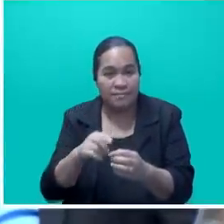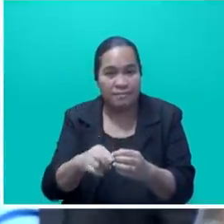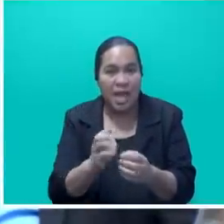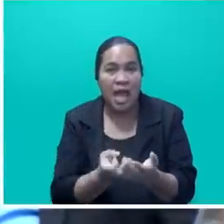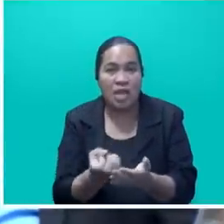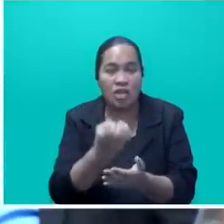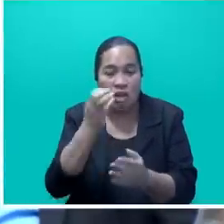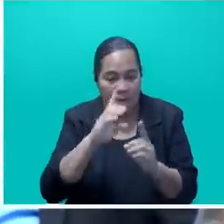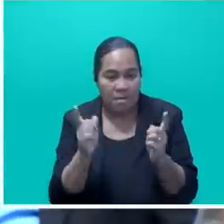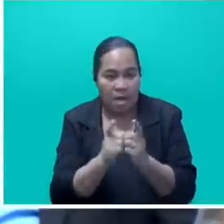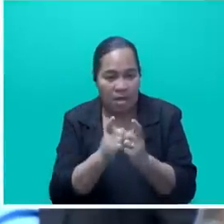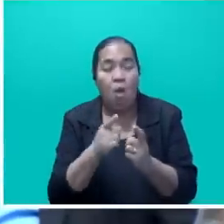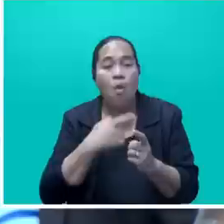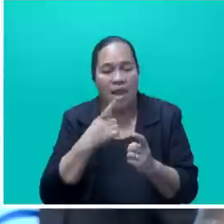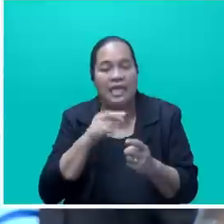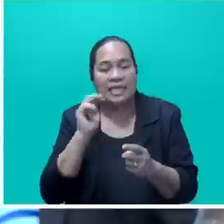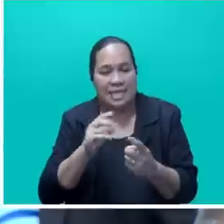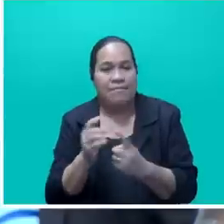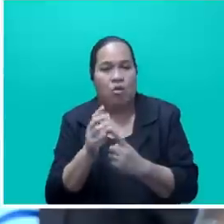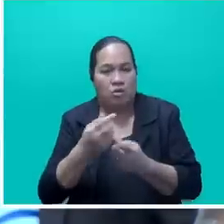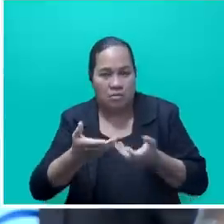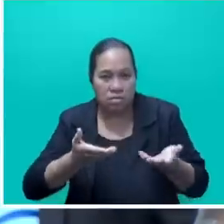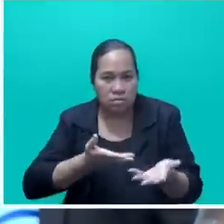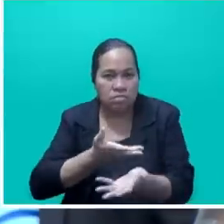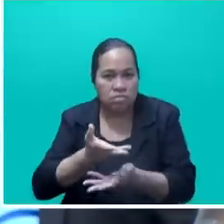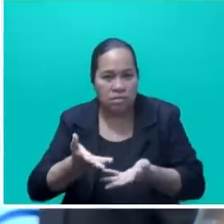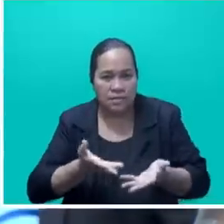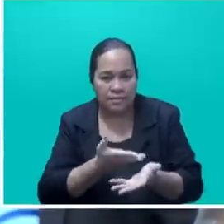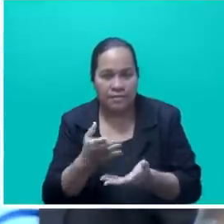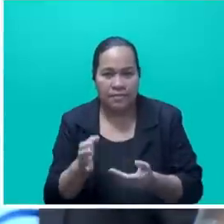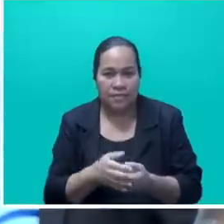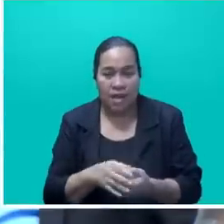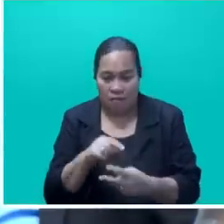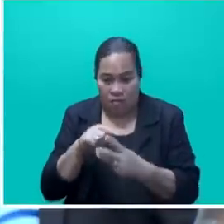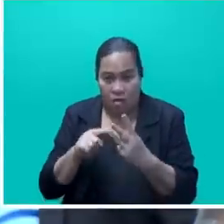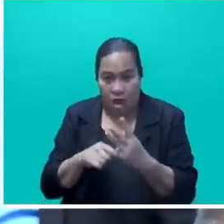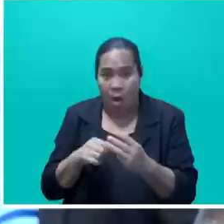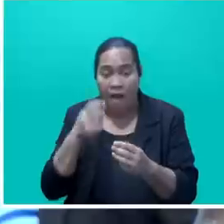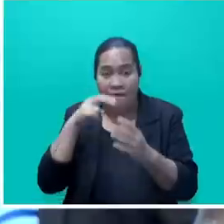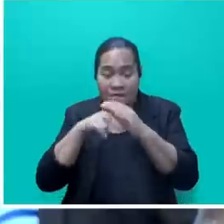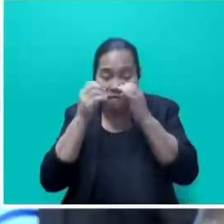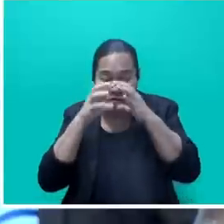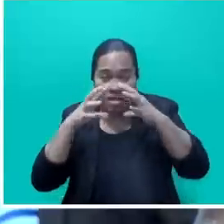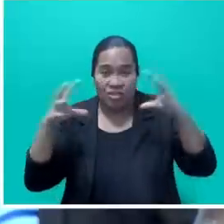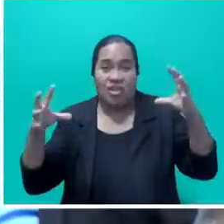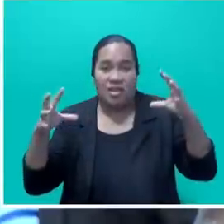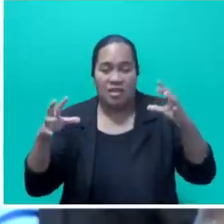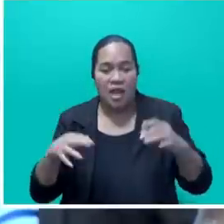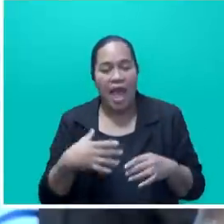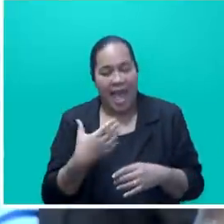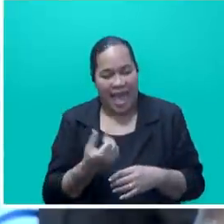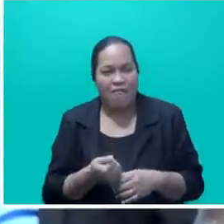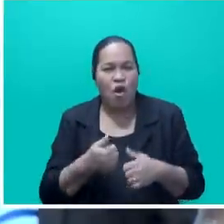and consultation. On the coalition's vision, Mr. Speaker, Sir, there is goodwill